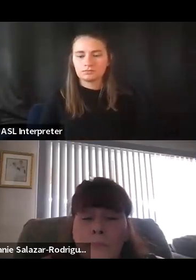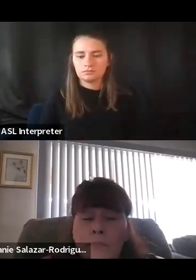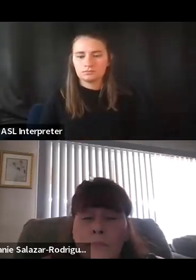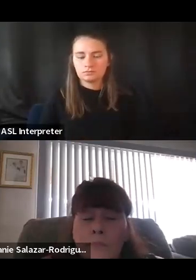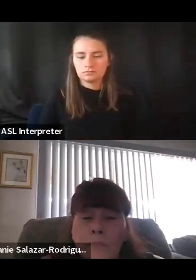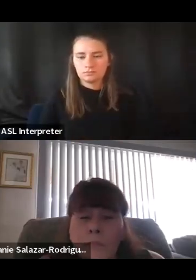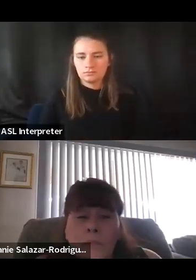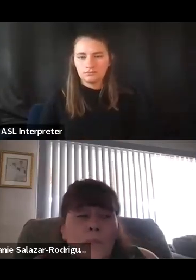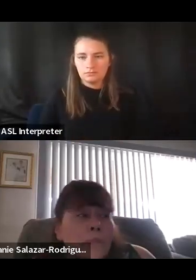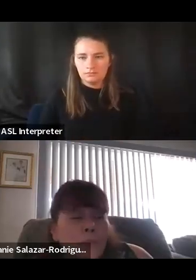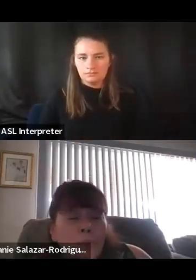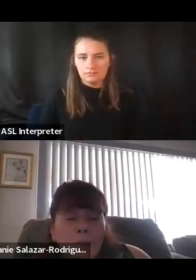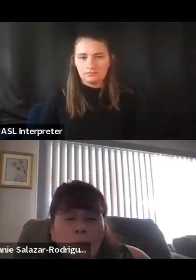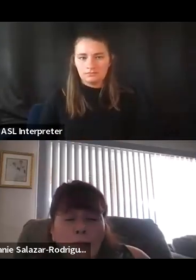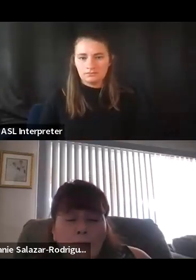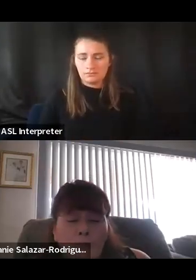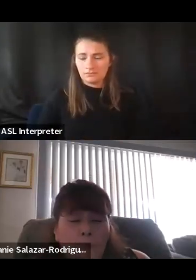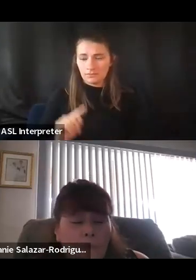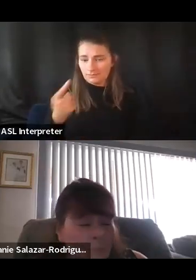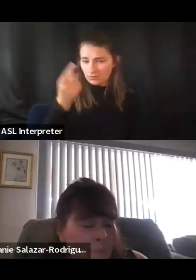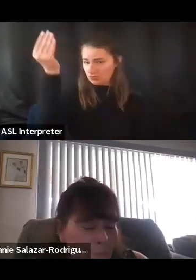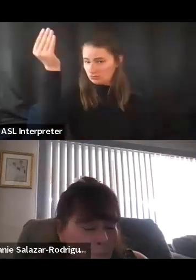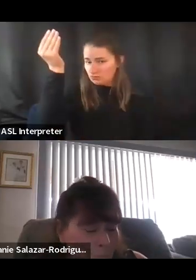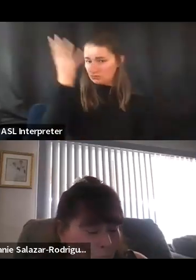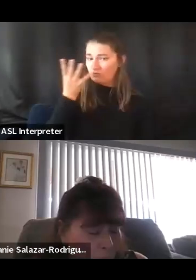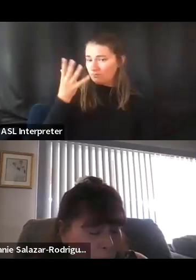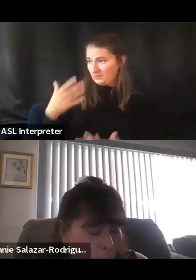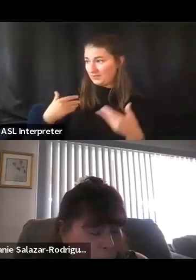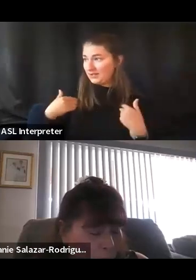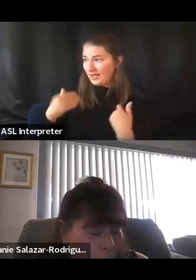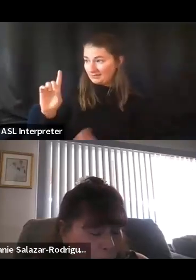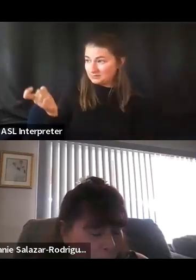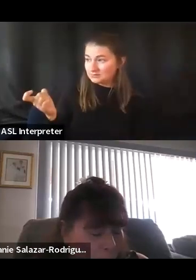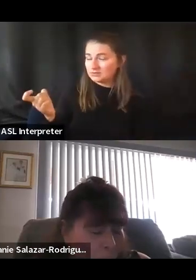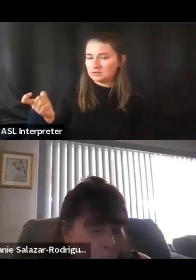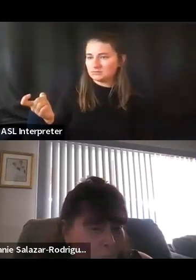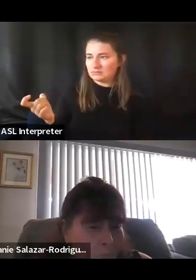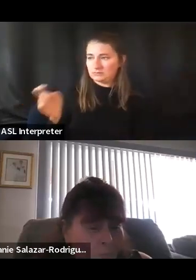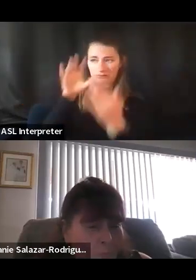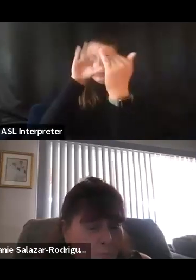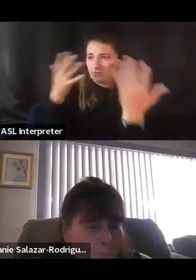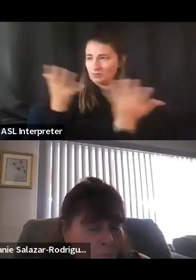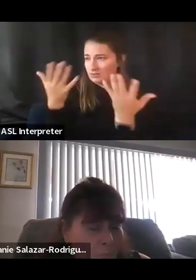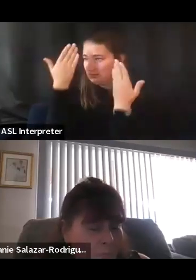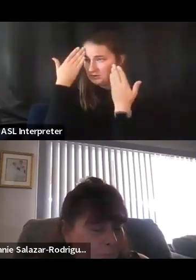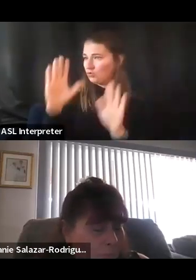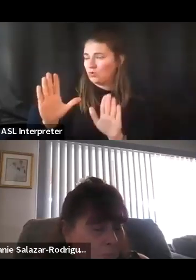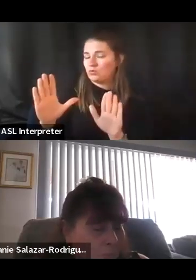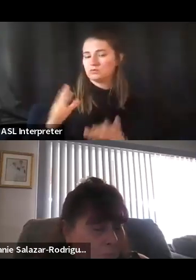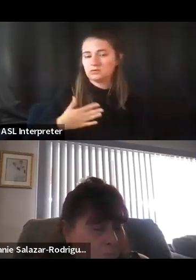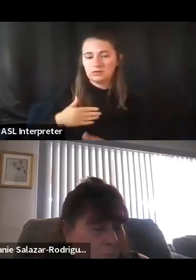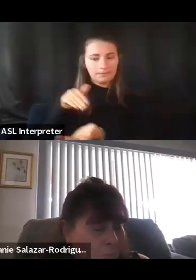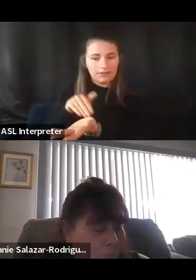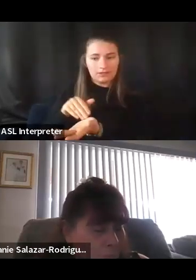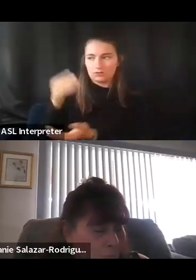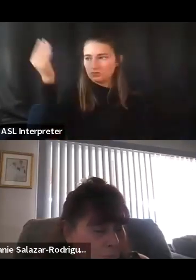I, when I was first told about this condition, I didn't know what to expect. My doctors had